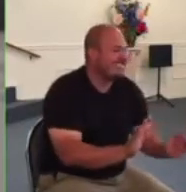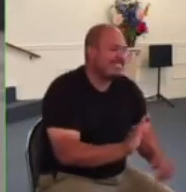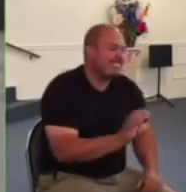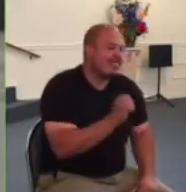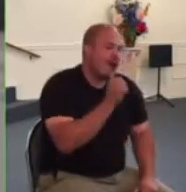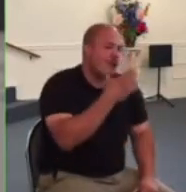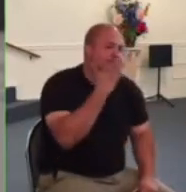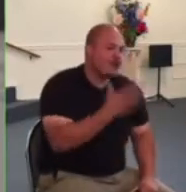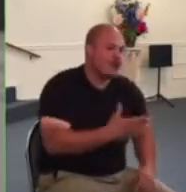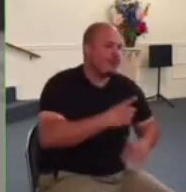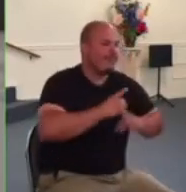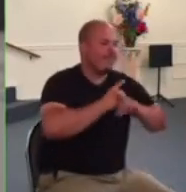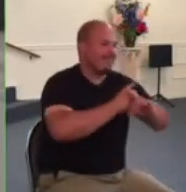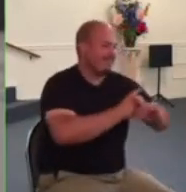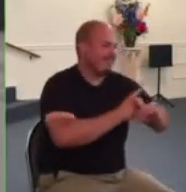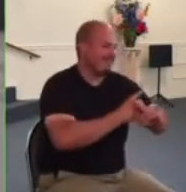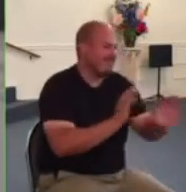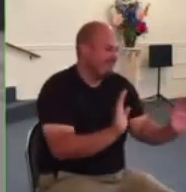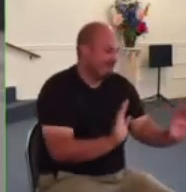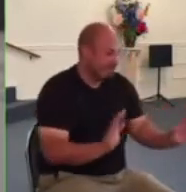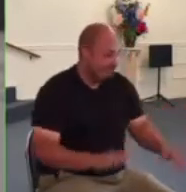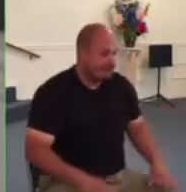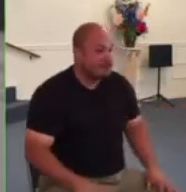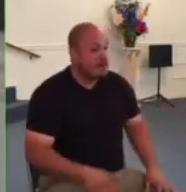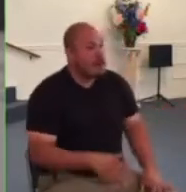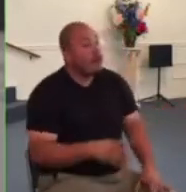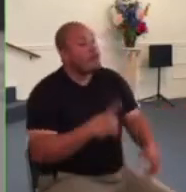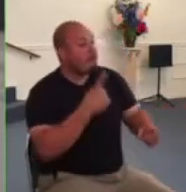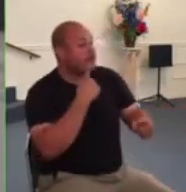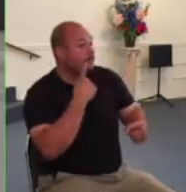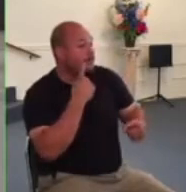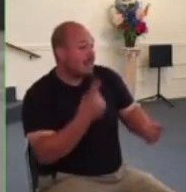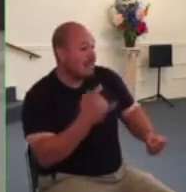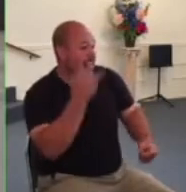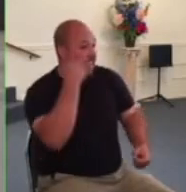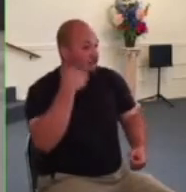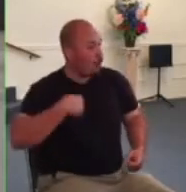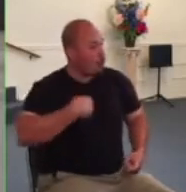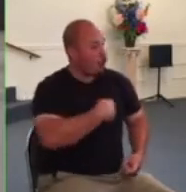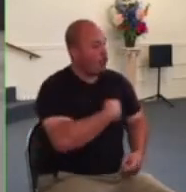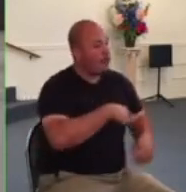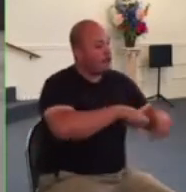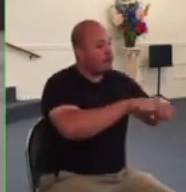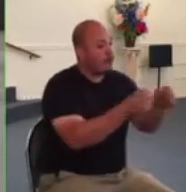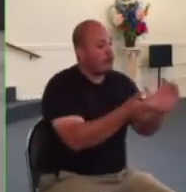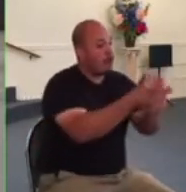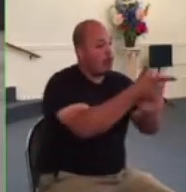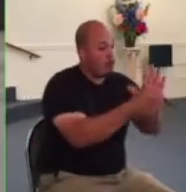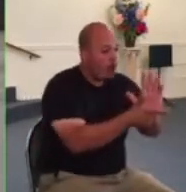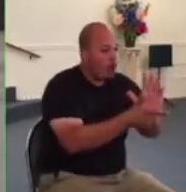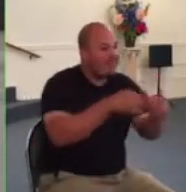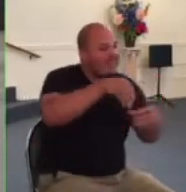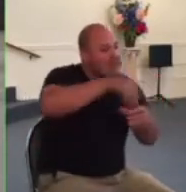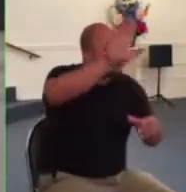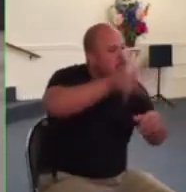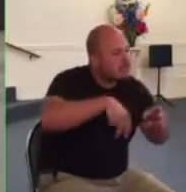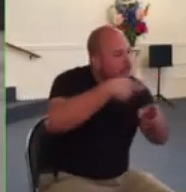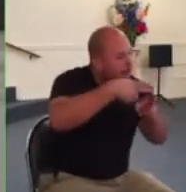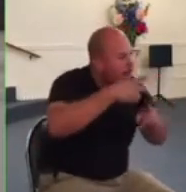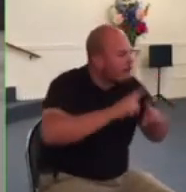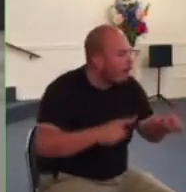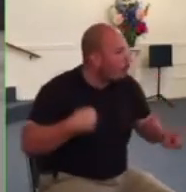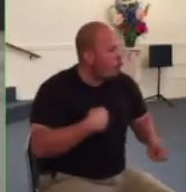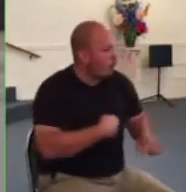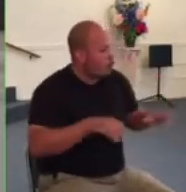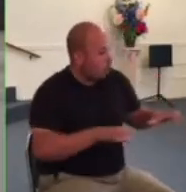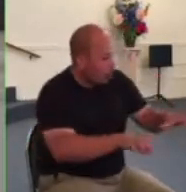would be a sin against god if we violated the law in god's name when really we violated the law because we were doing what we wanted to